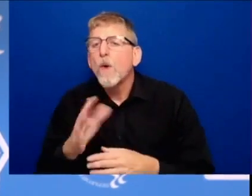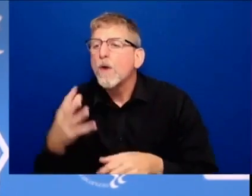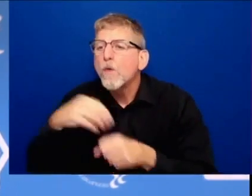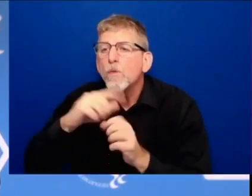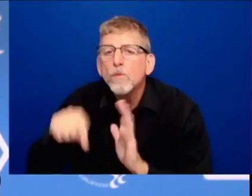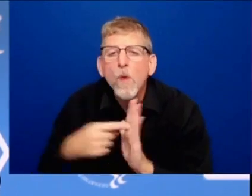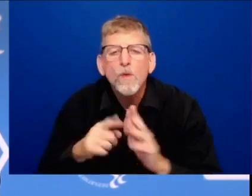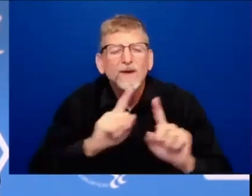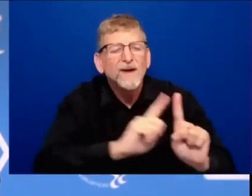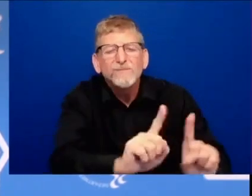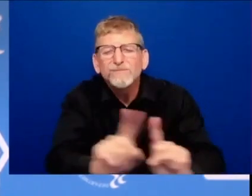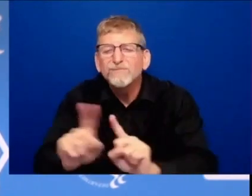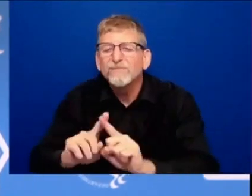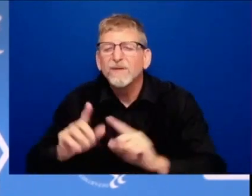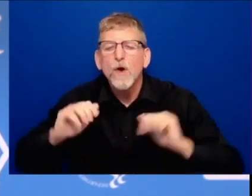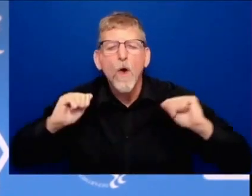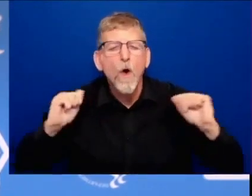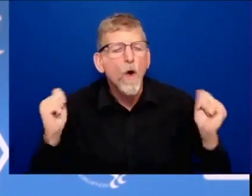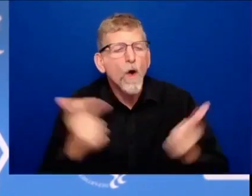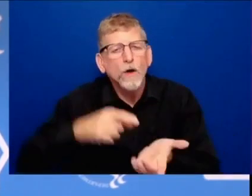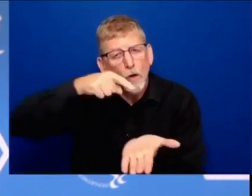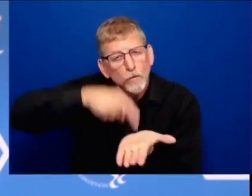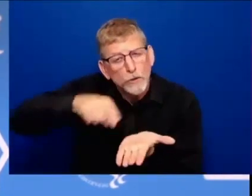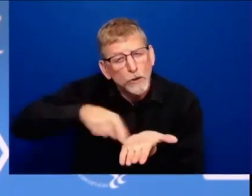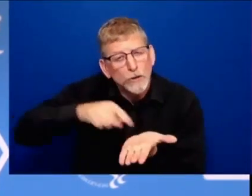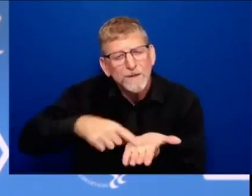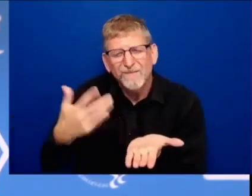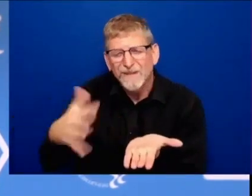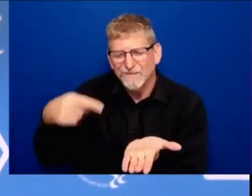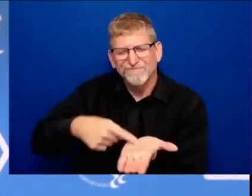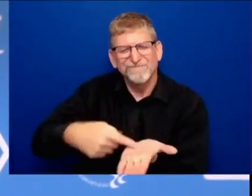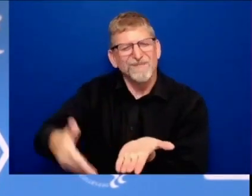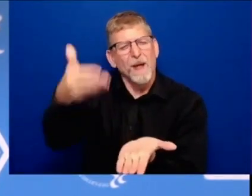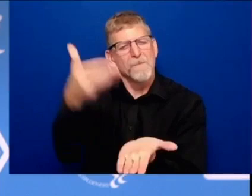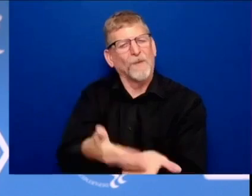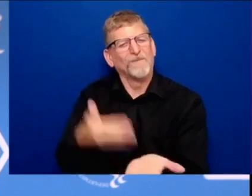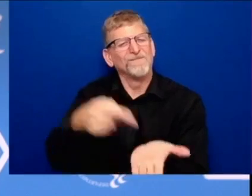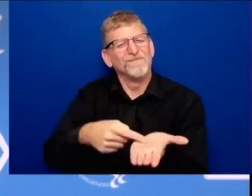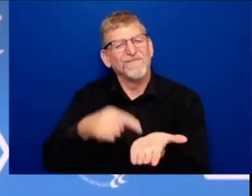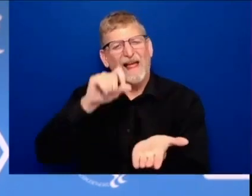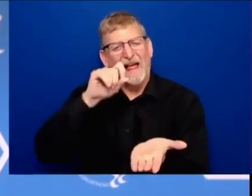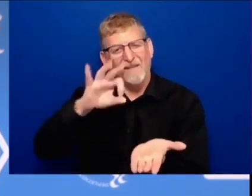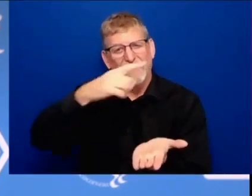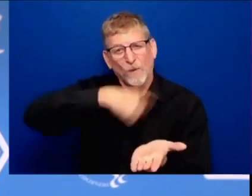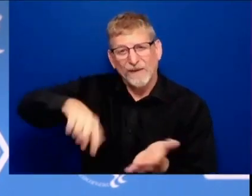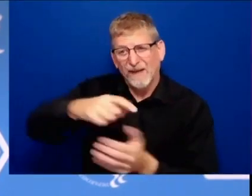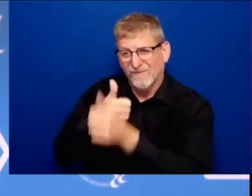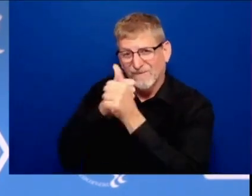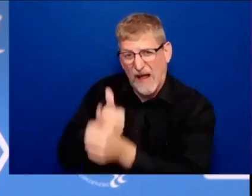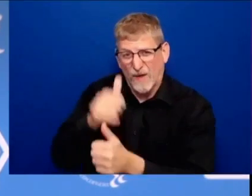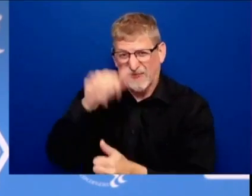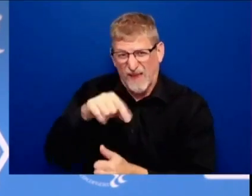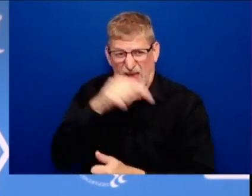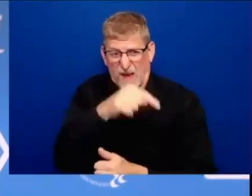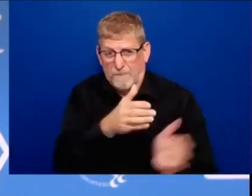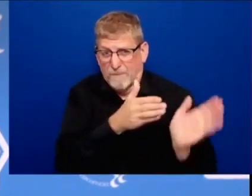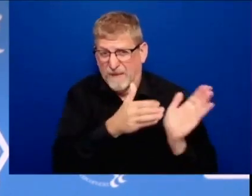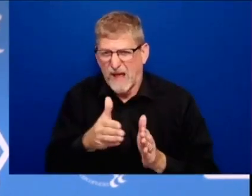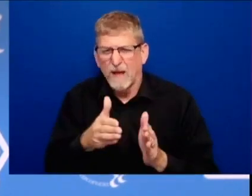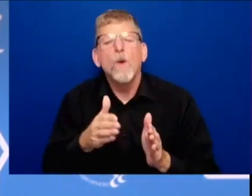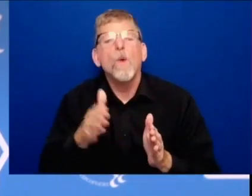plan we'll get to full employment and within two years we'll be in a situation where we actually grow the economy